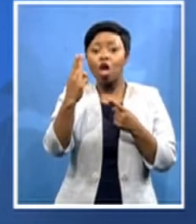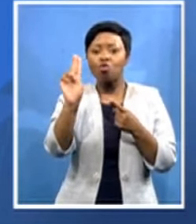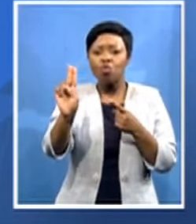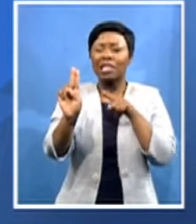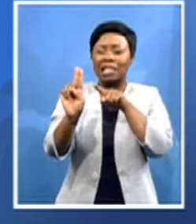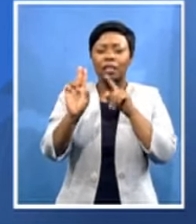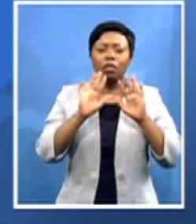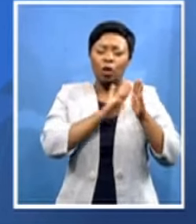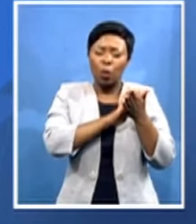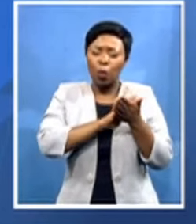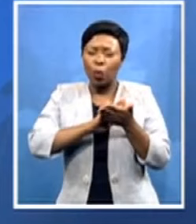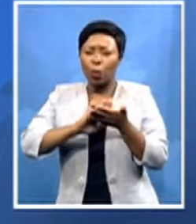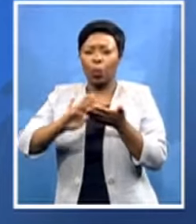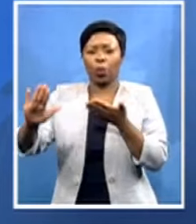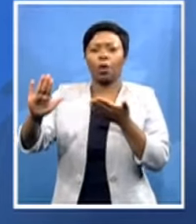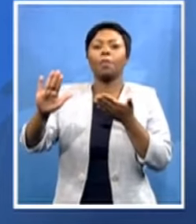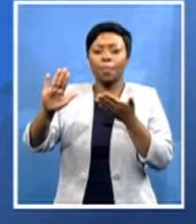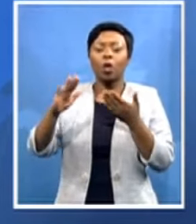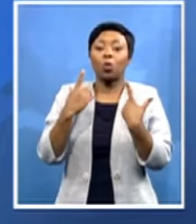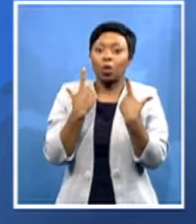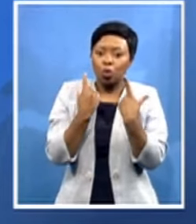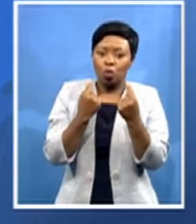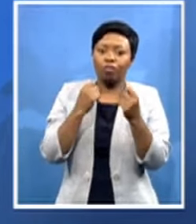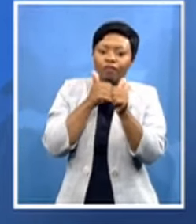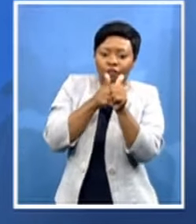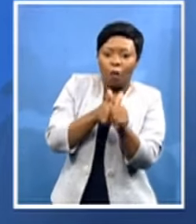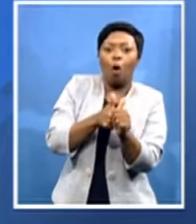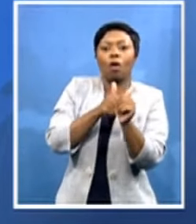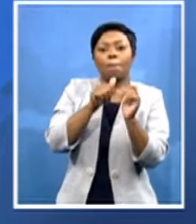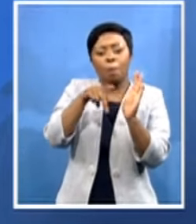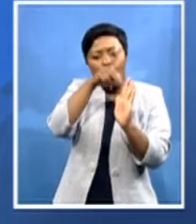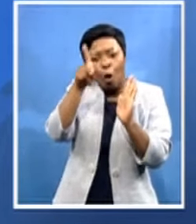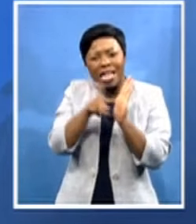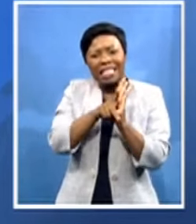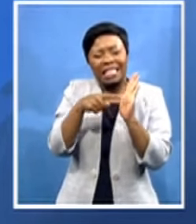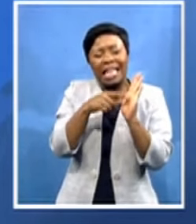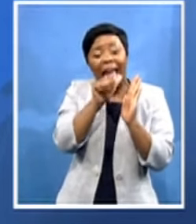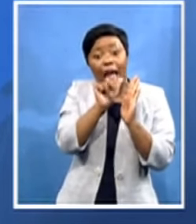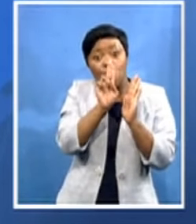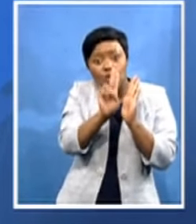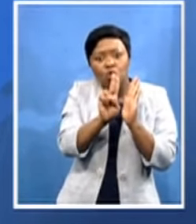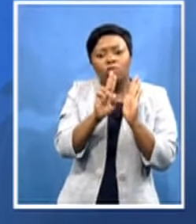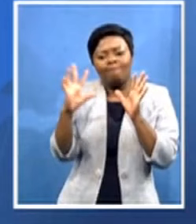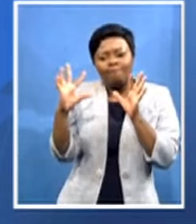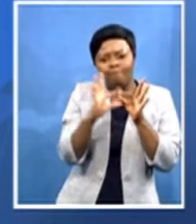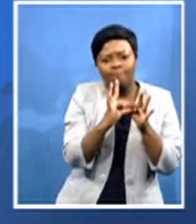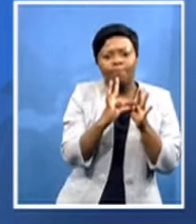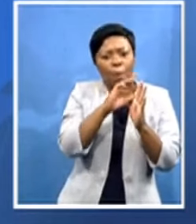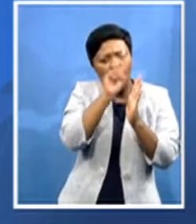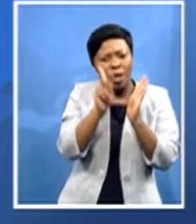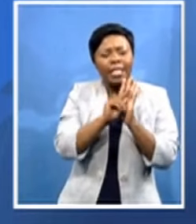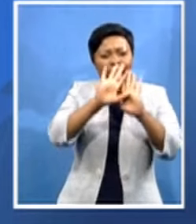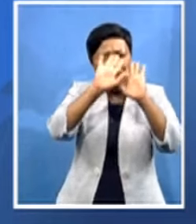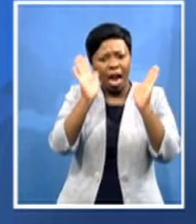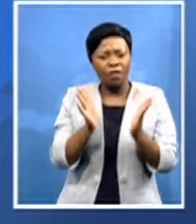according to the policies of au so that whenever we pass resolutions here the au